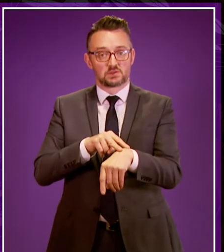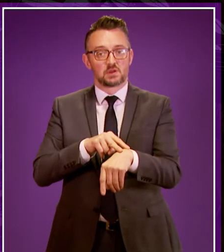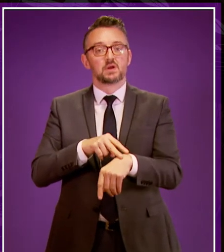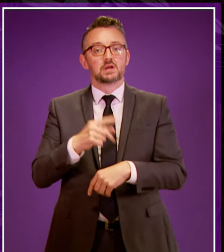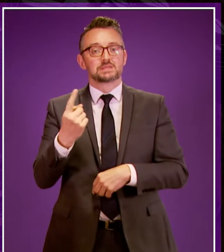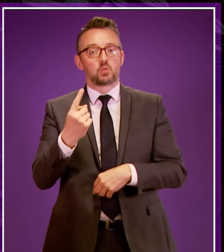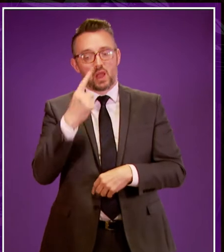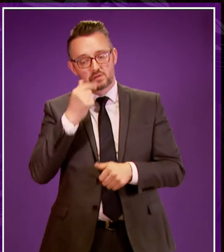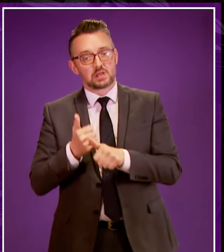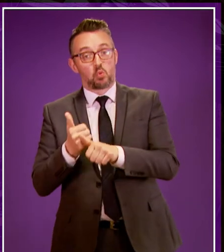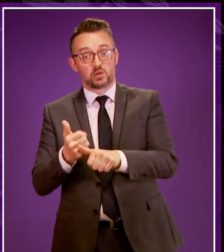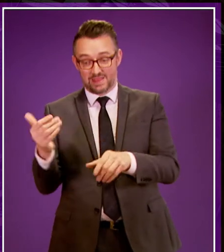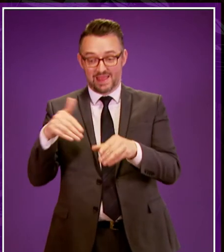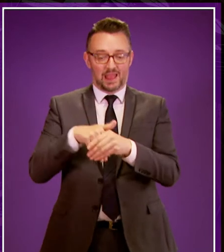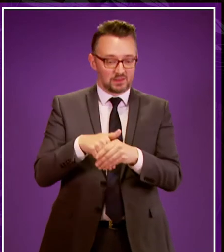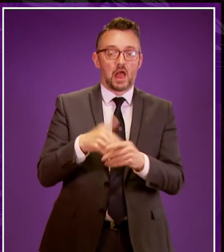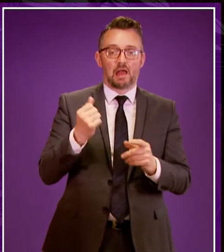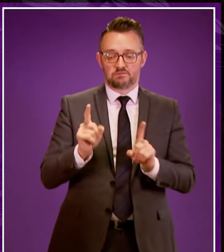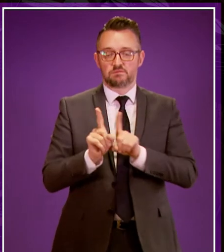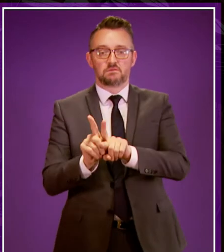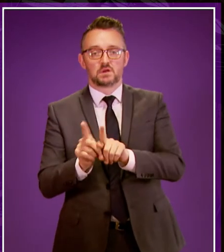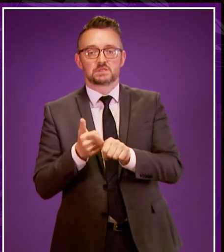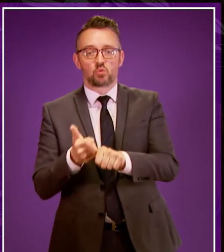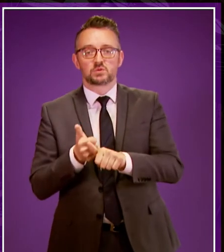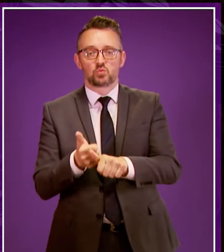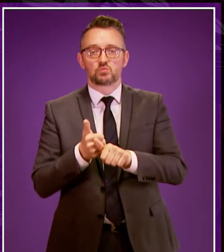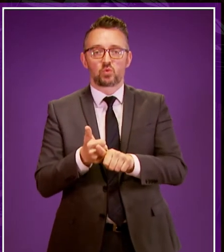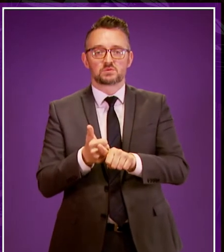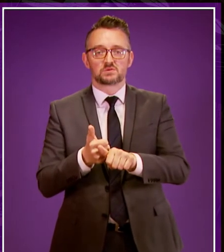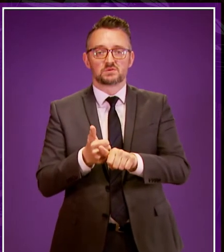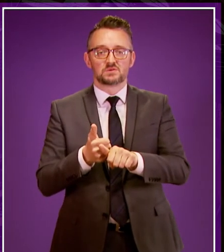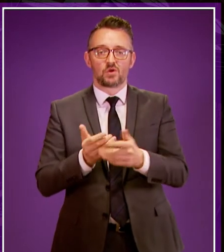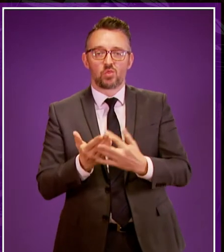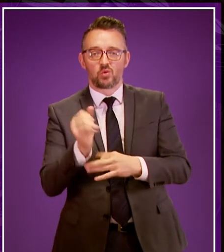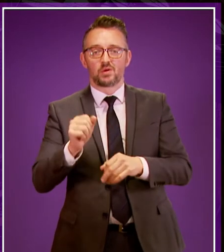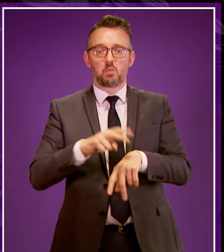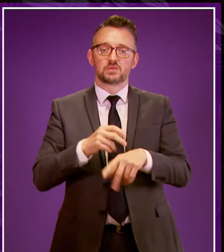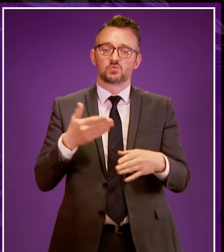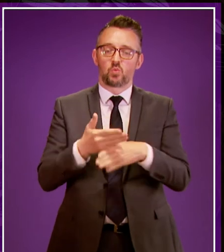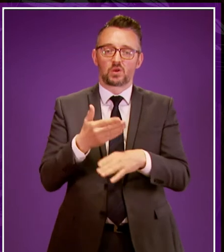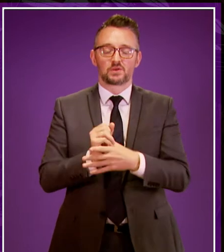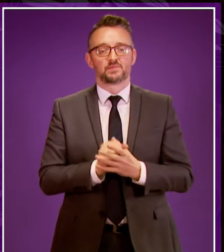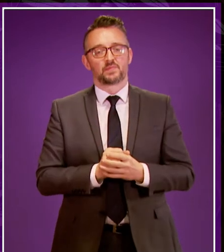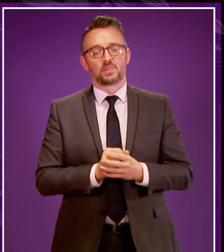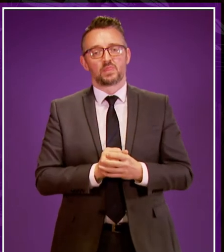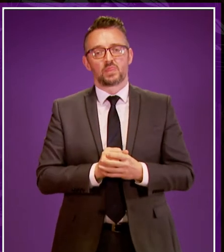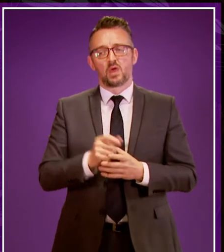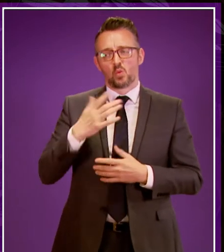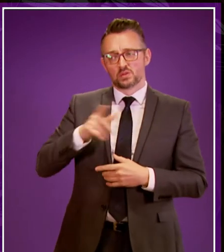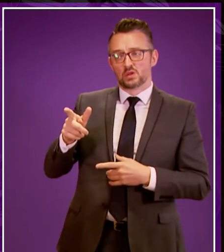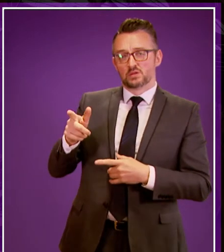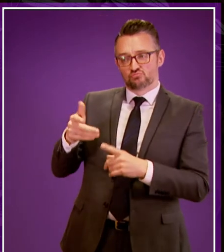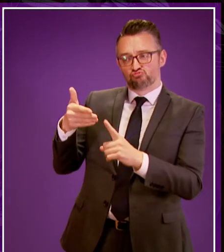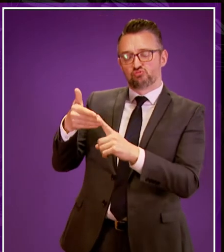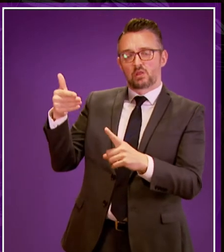have someone who can support them once they've actually entered into the service as well. I think it's important to recognise and I'm sure the member will want to